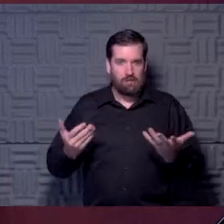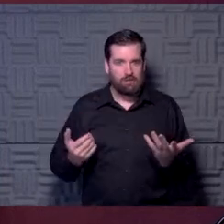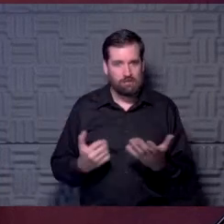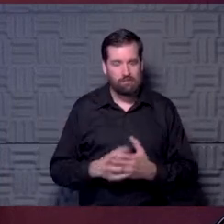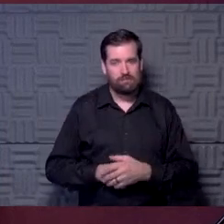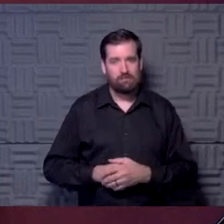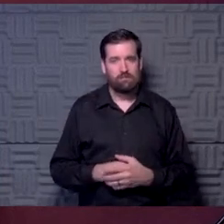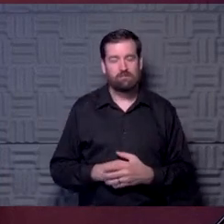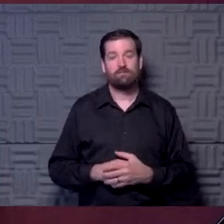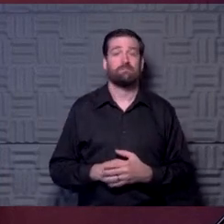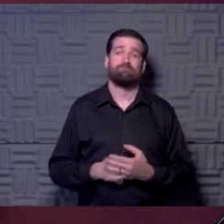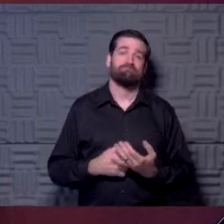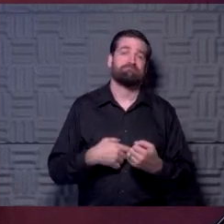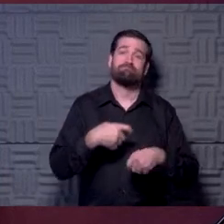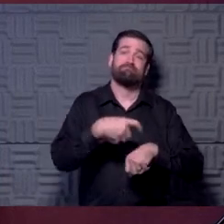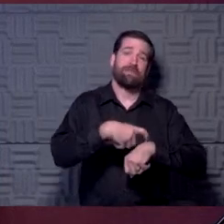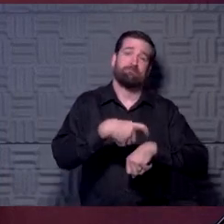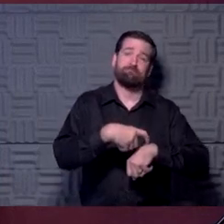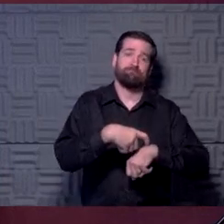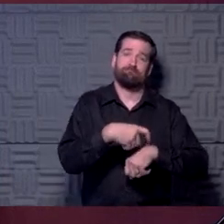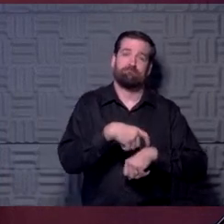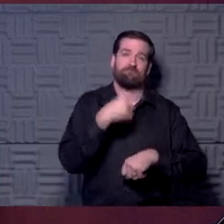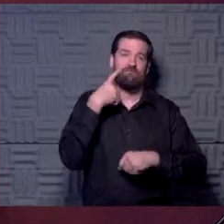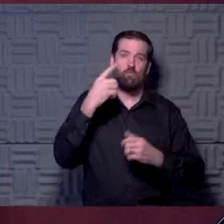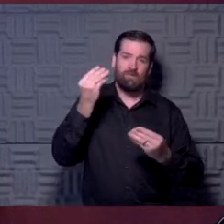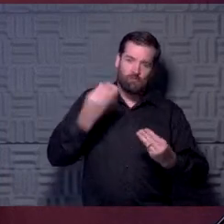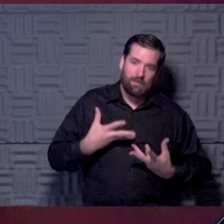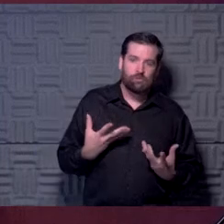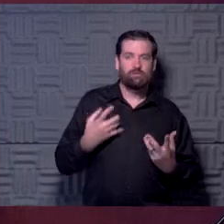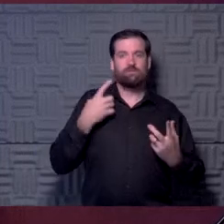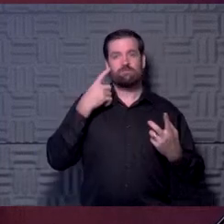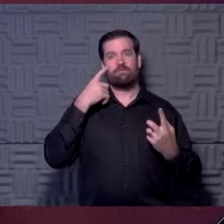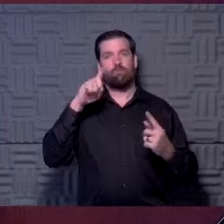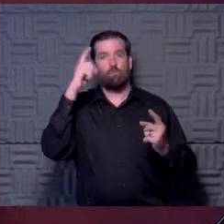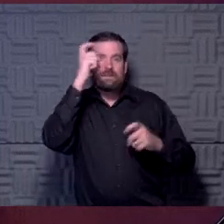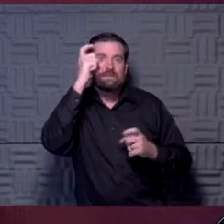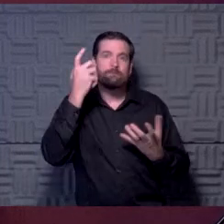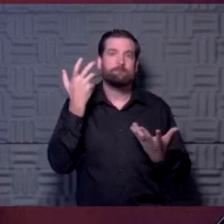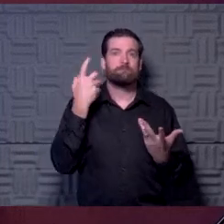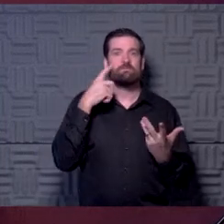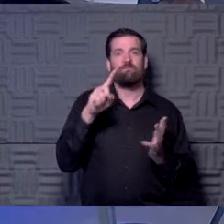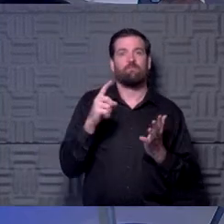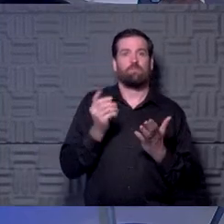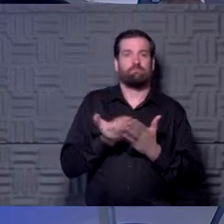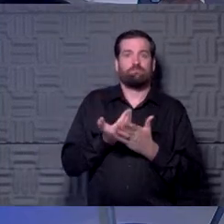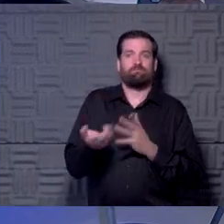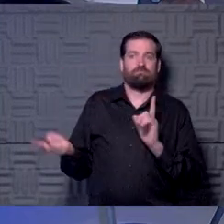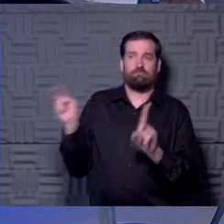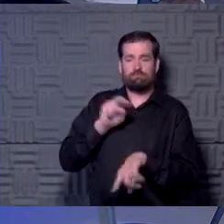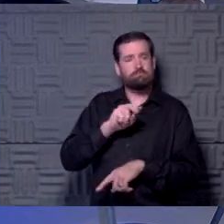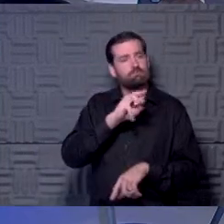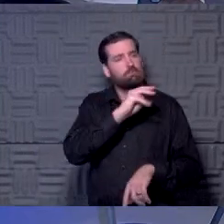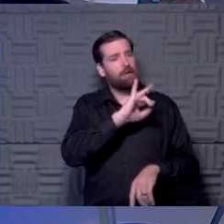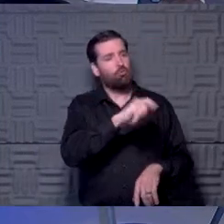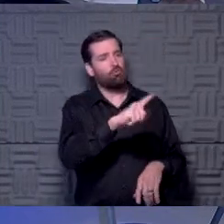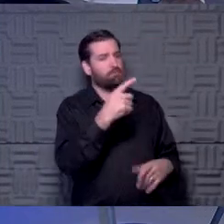so it takes time to get perspective and wisdom. And we just don't quite have it yet. What do you think, Michael?